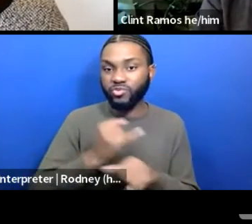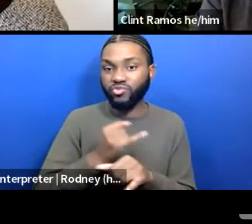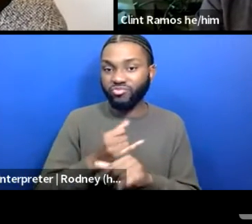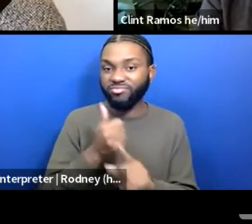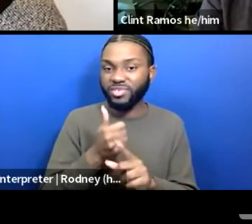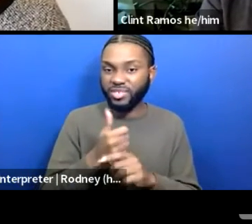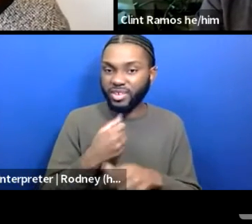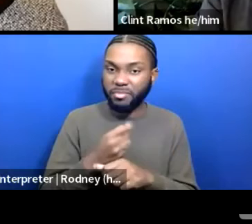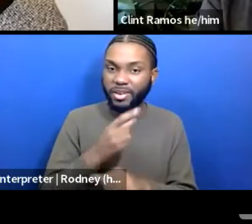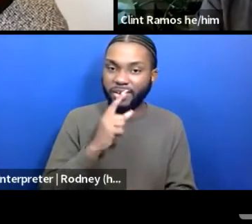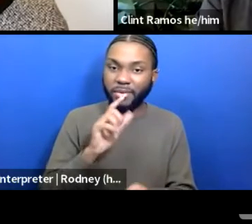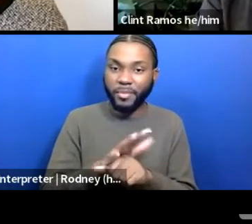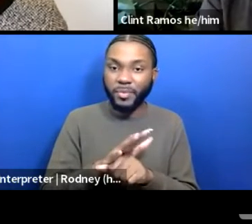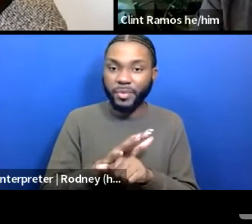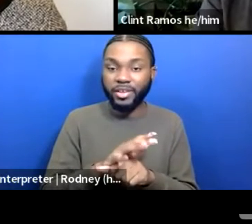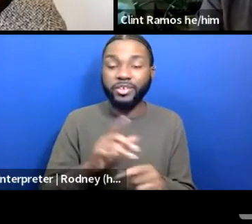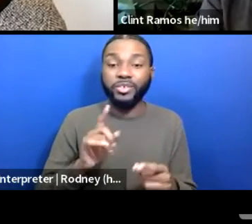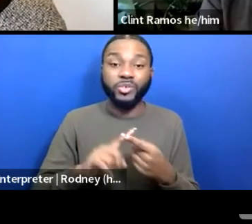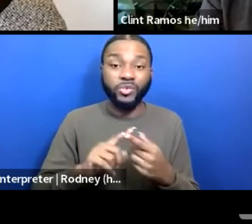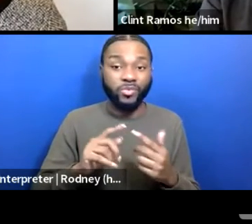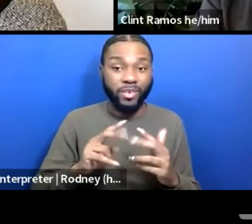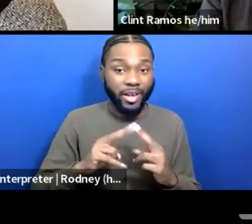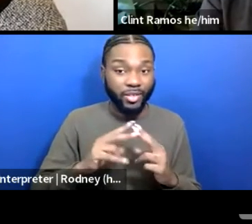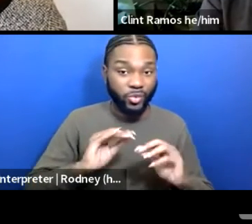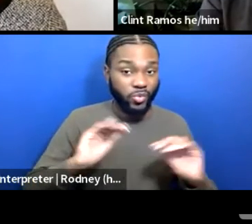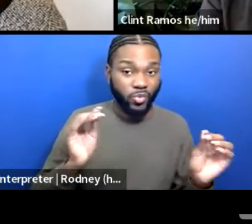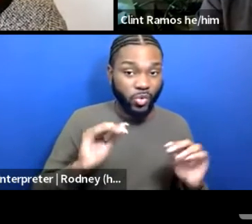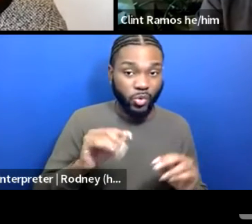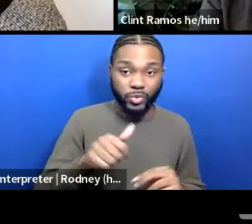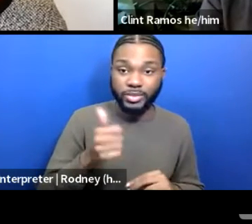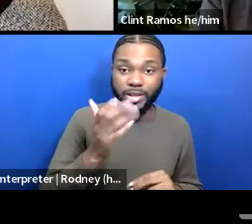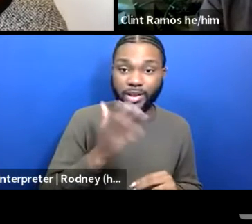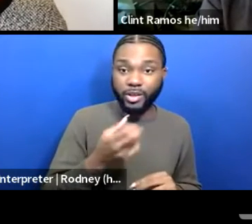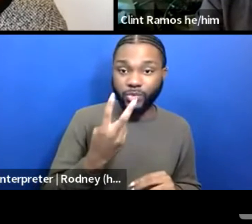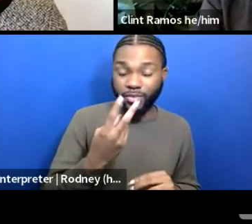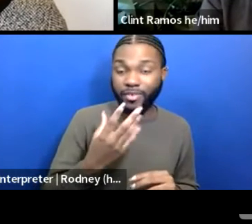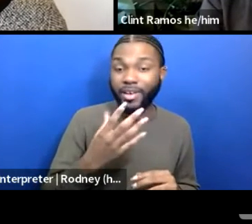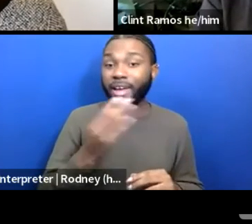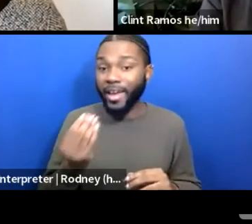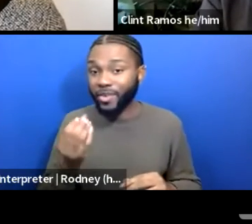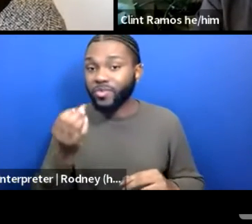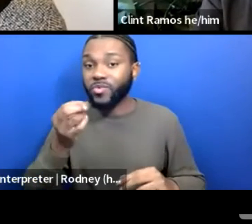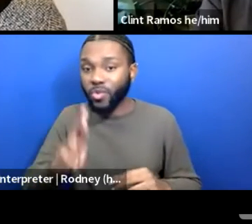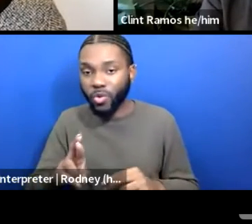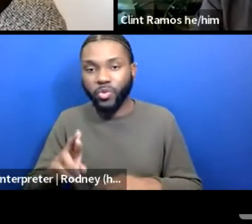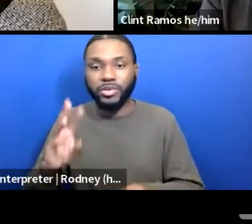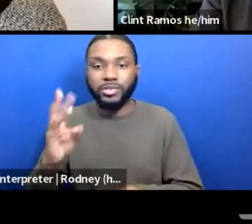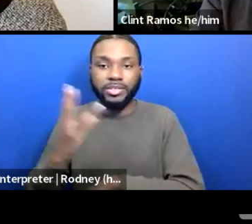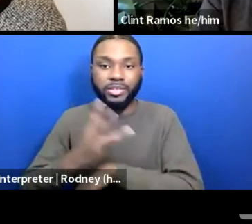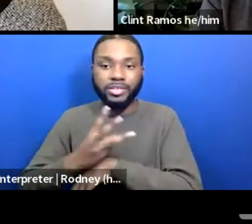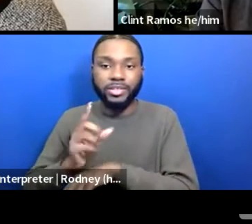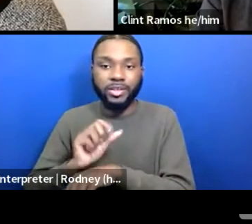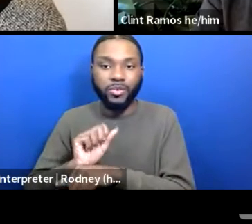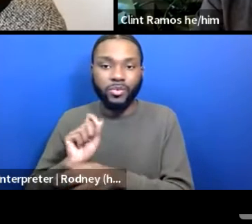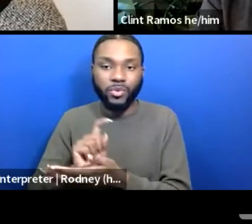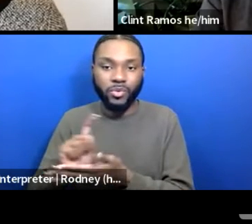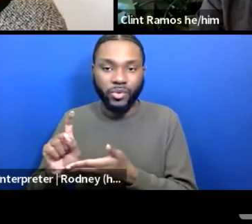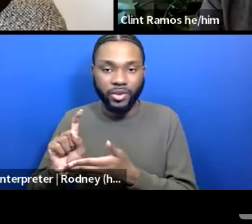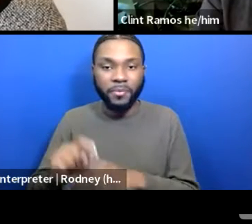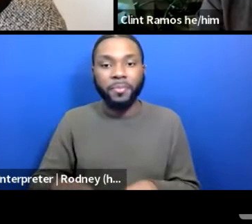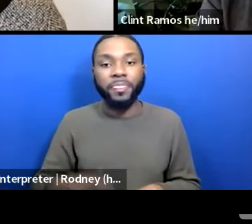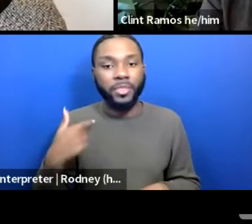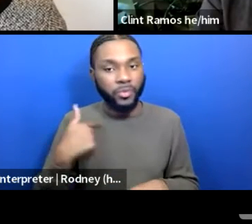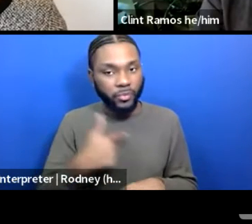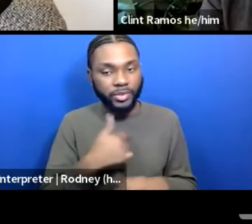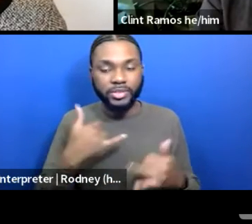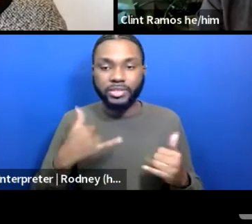commitment to either No More 10 Out of 12s and or six-day work weeks. We're continuing to